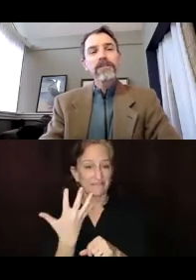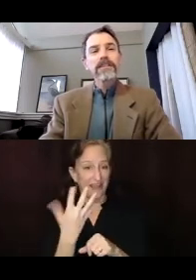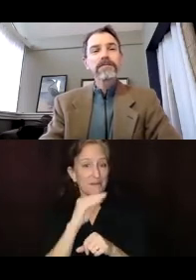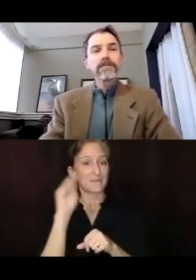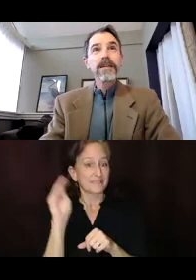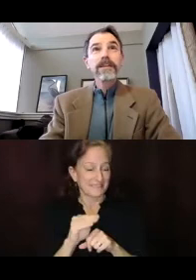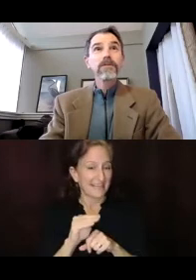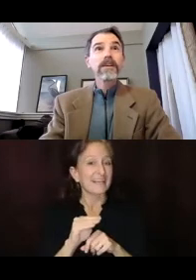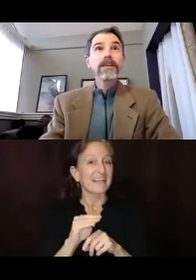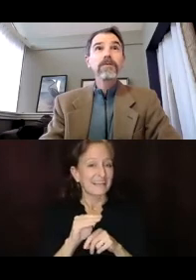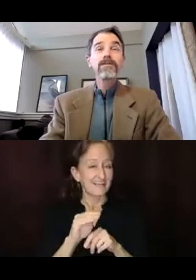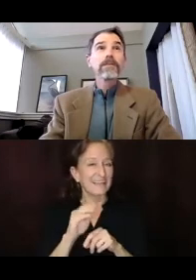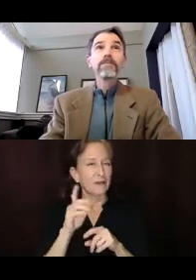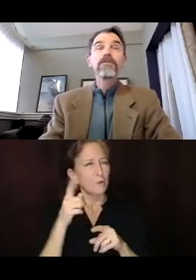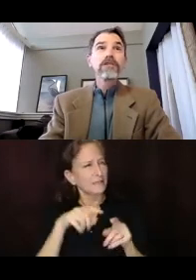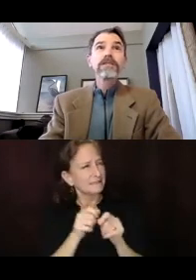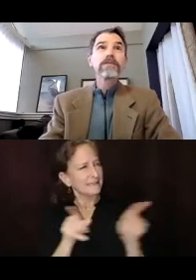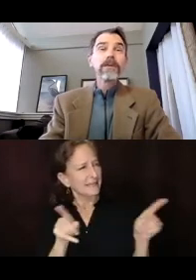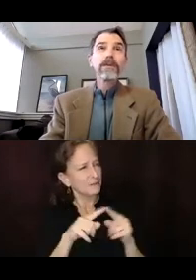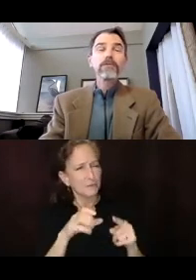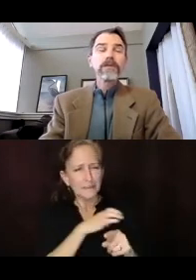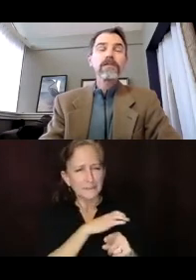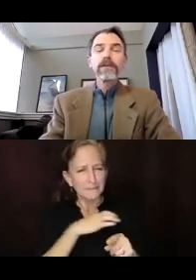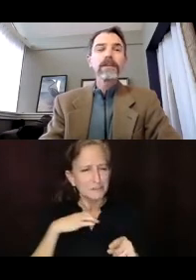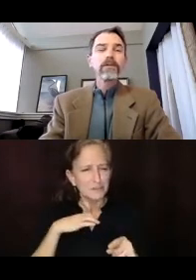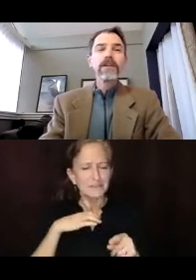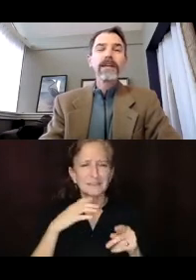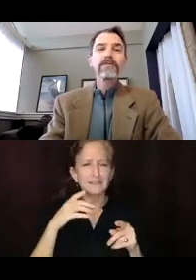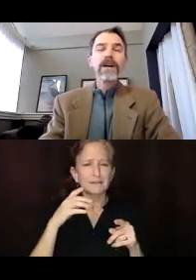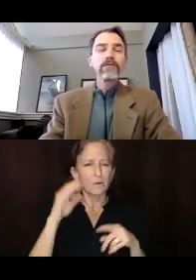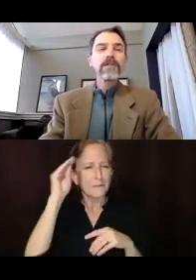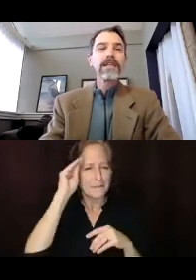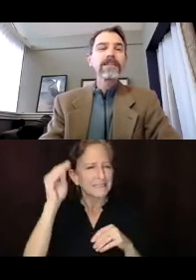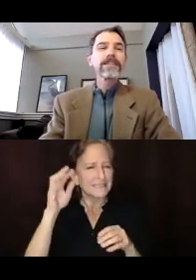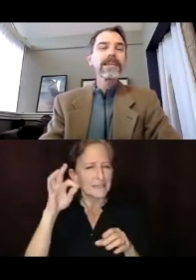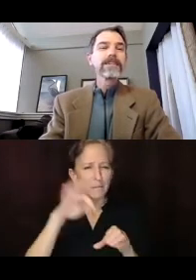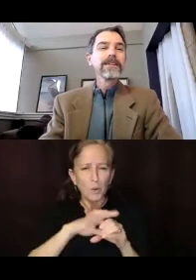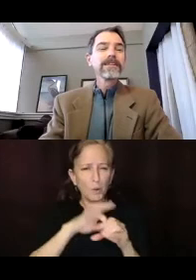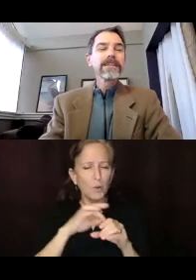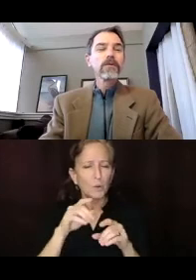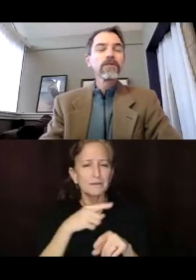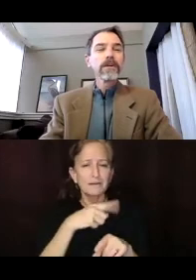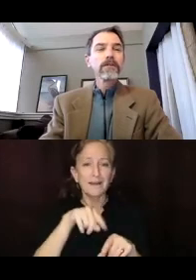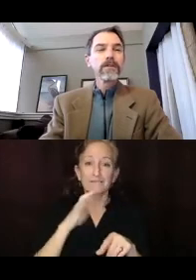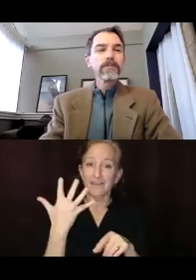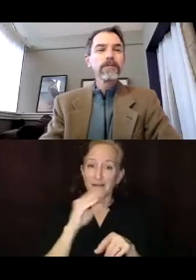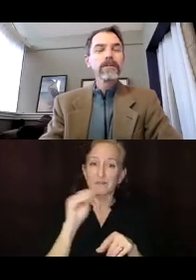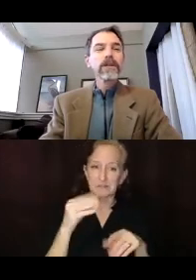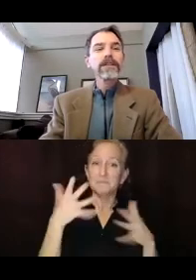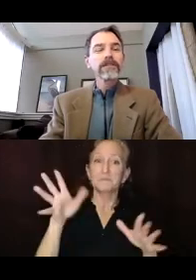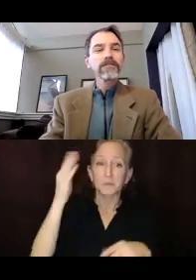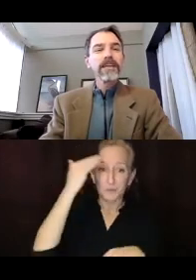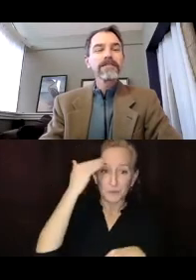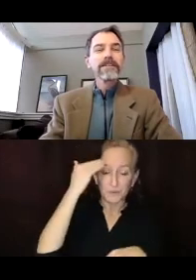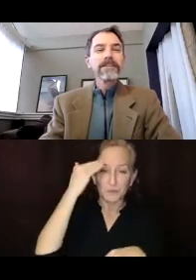was actually to the, I think it was a commissioned public opinion poll. And I think 5% said that they, that they were familiar with it, but we